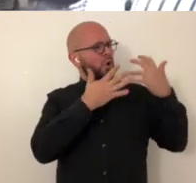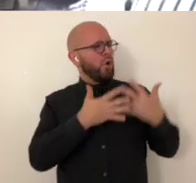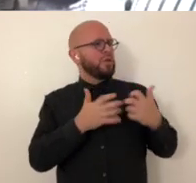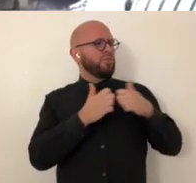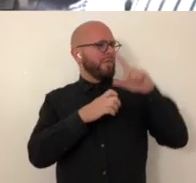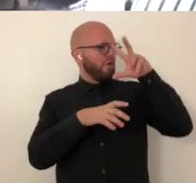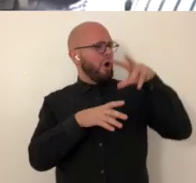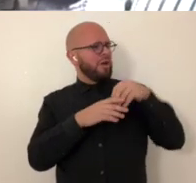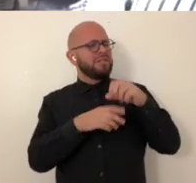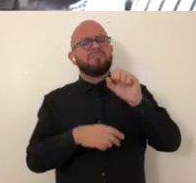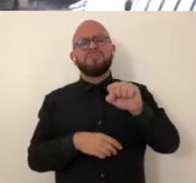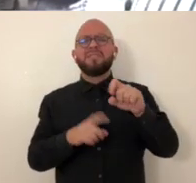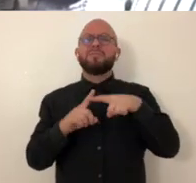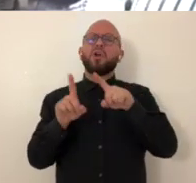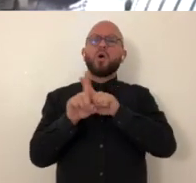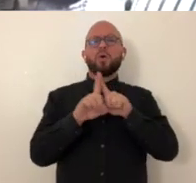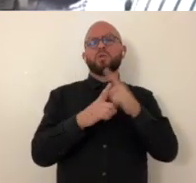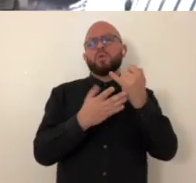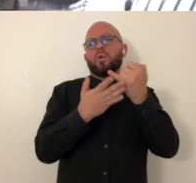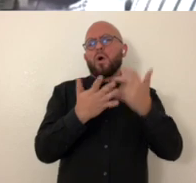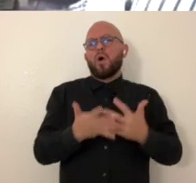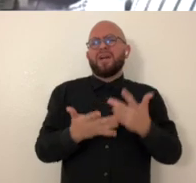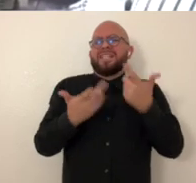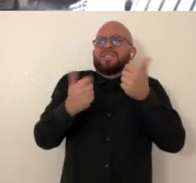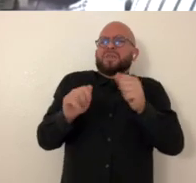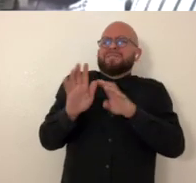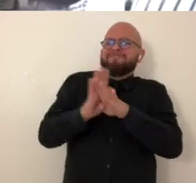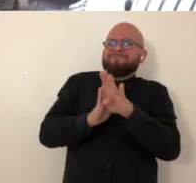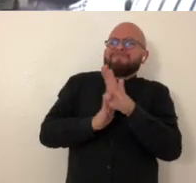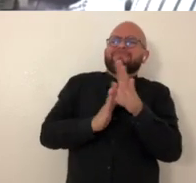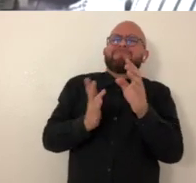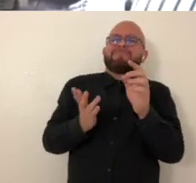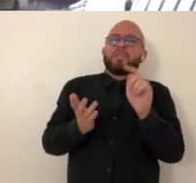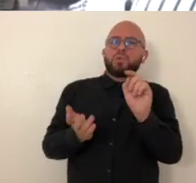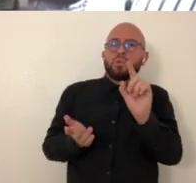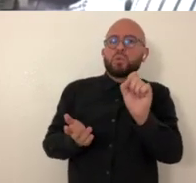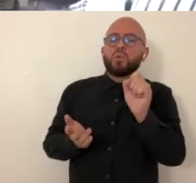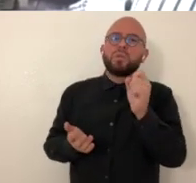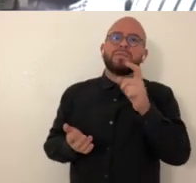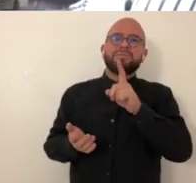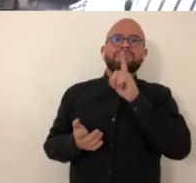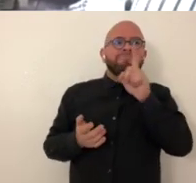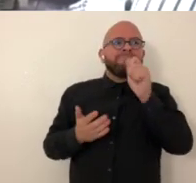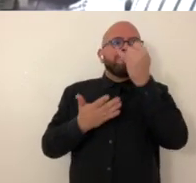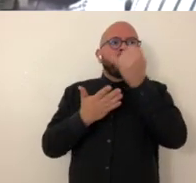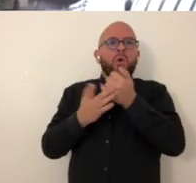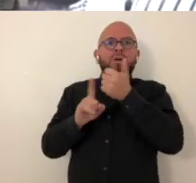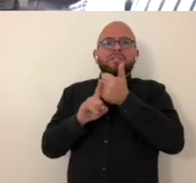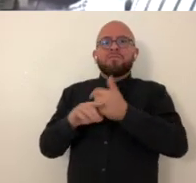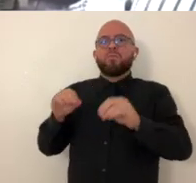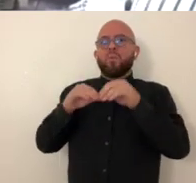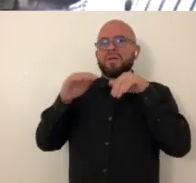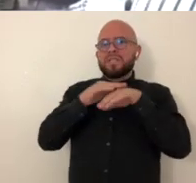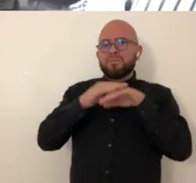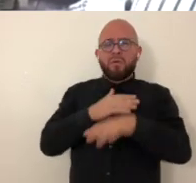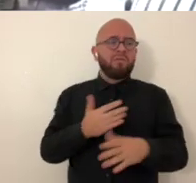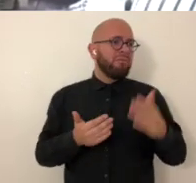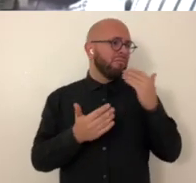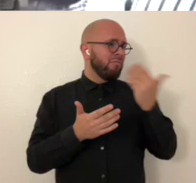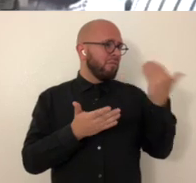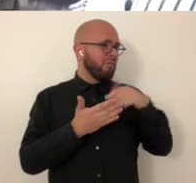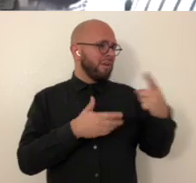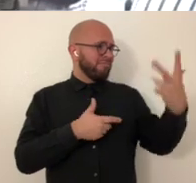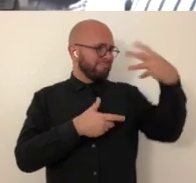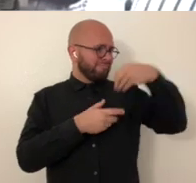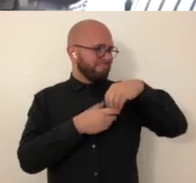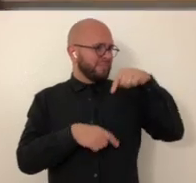one of the not only the top artists with the disability with autism but also an artist who's trying to develop tools that make art